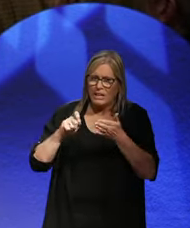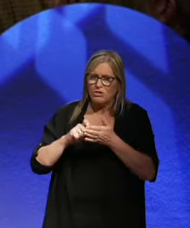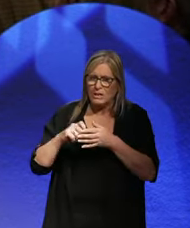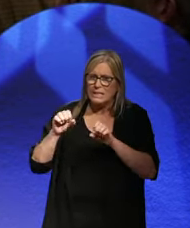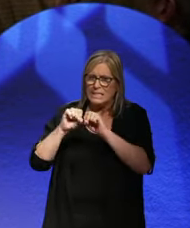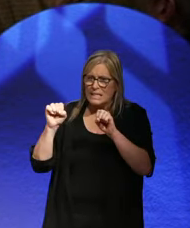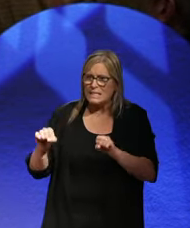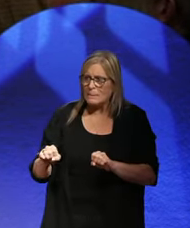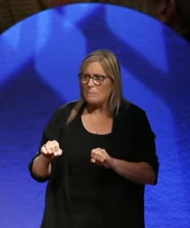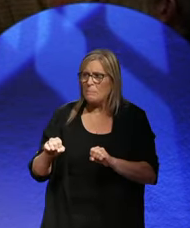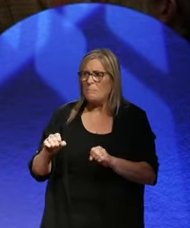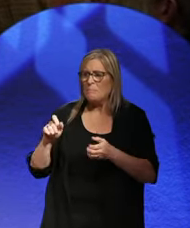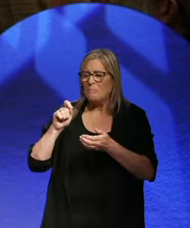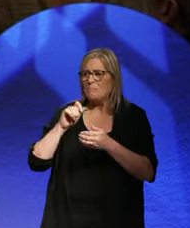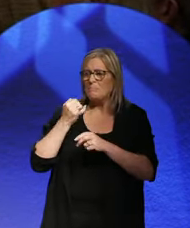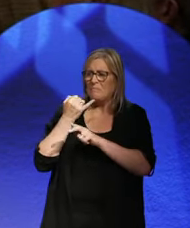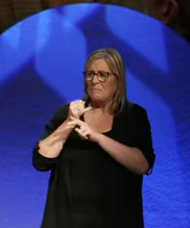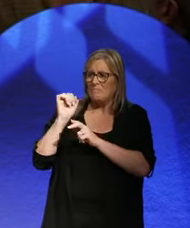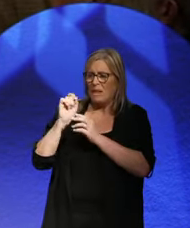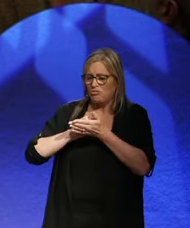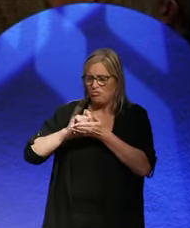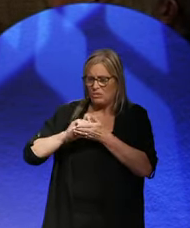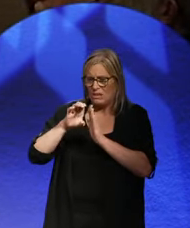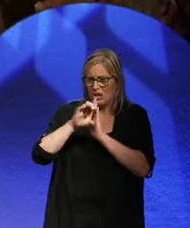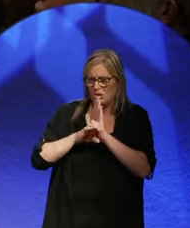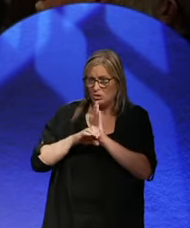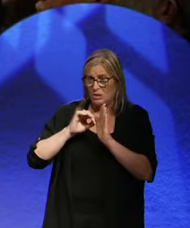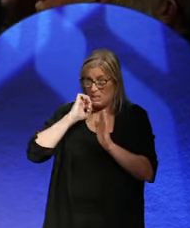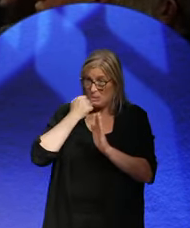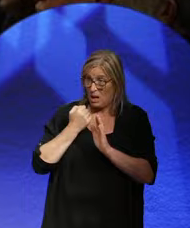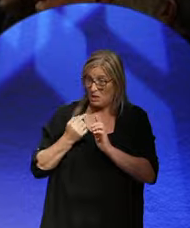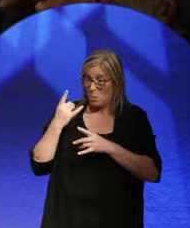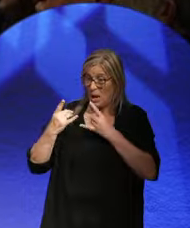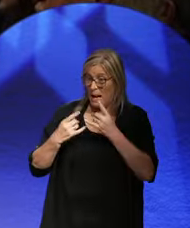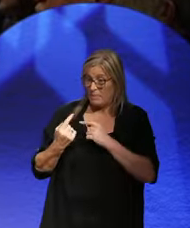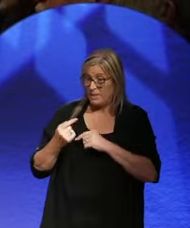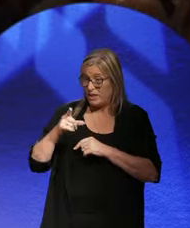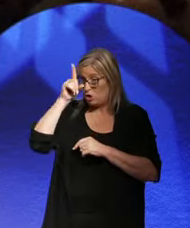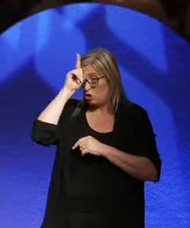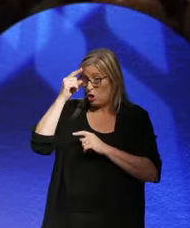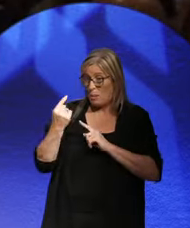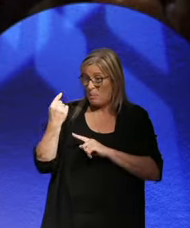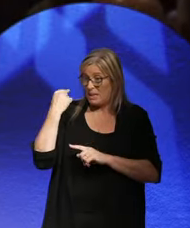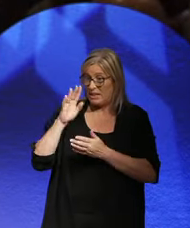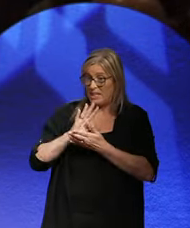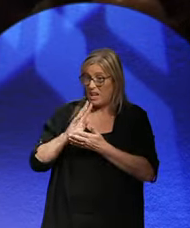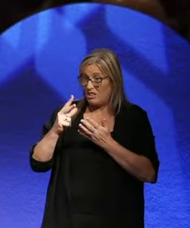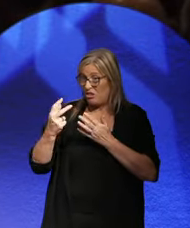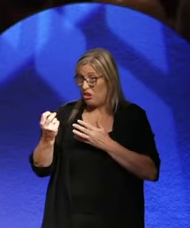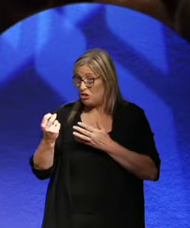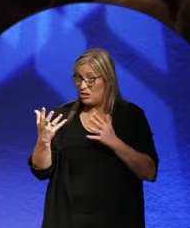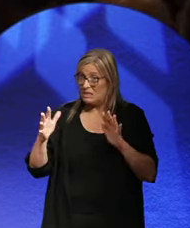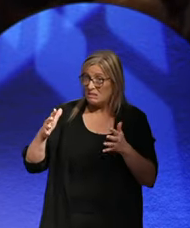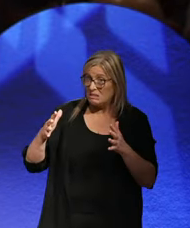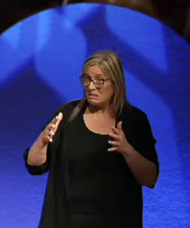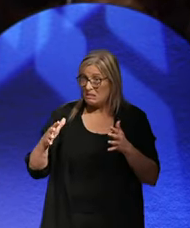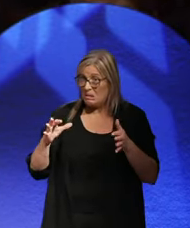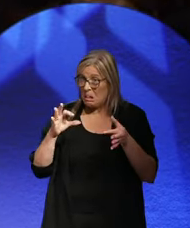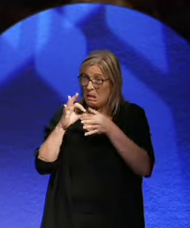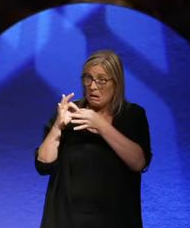constitution. Is it because of what happened in Germany in the 1930s or is it just... I'm not sure. think